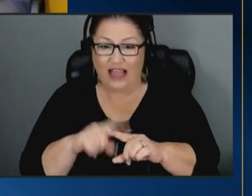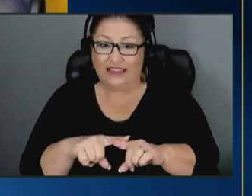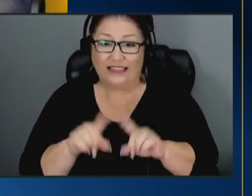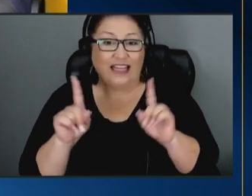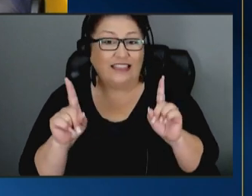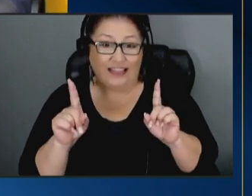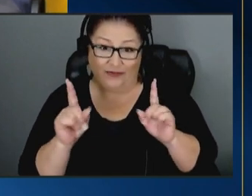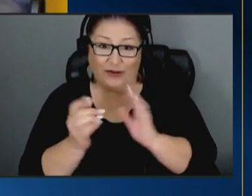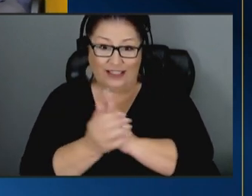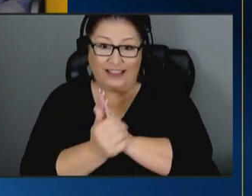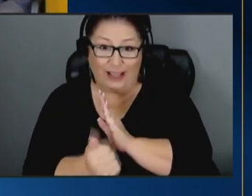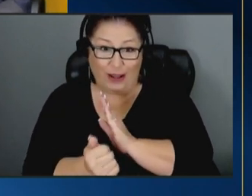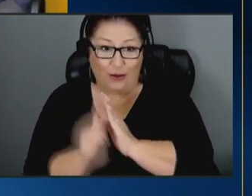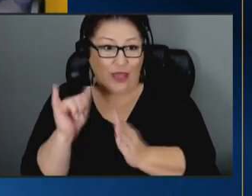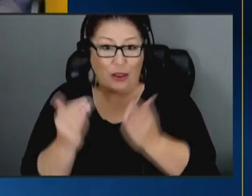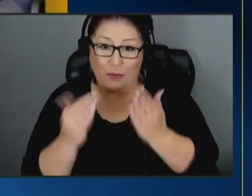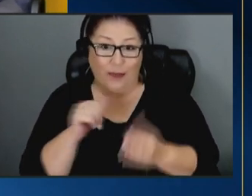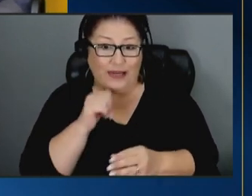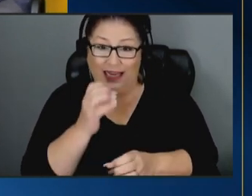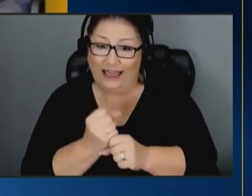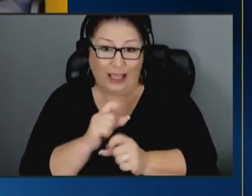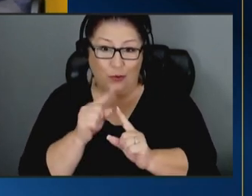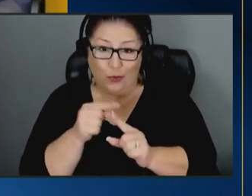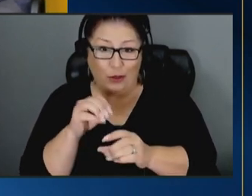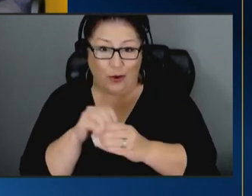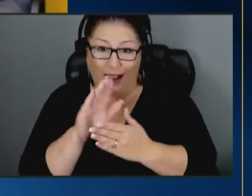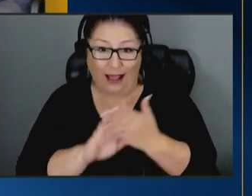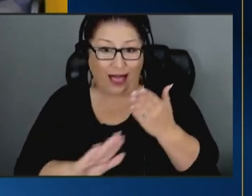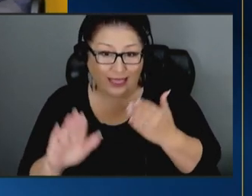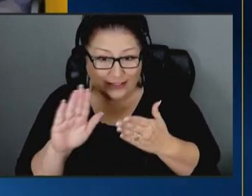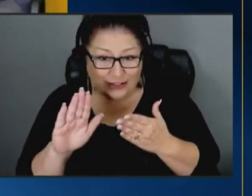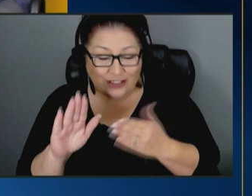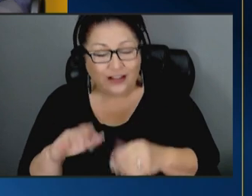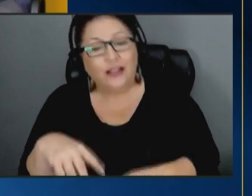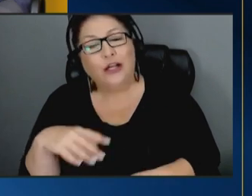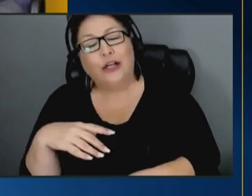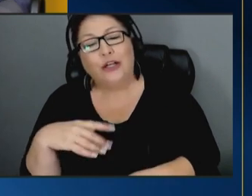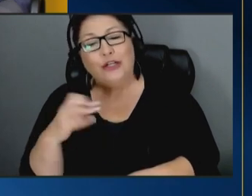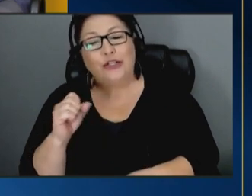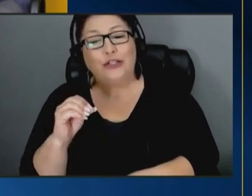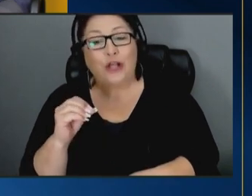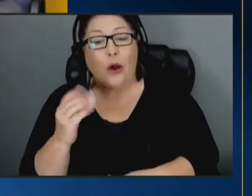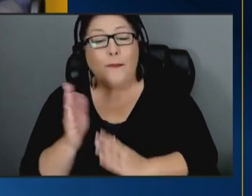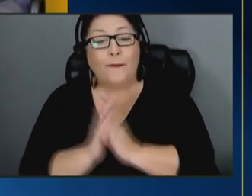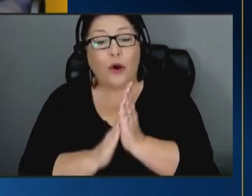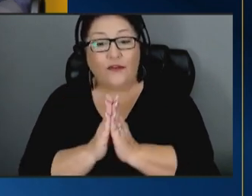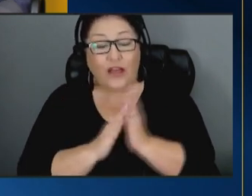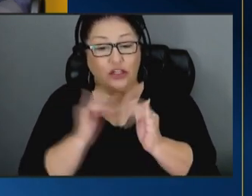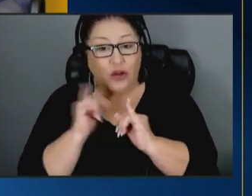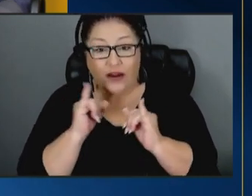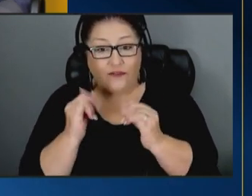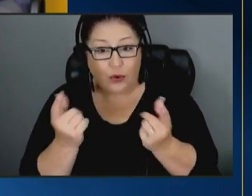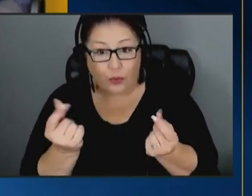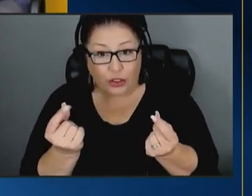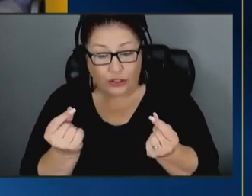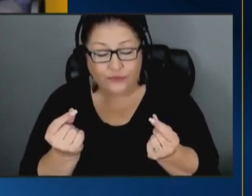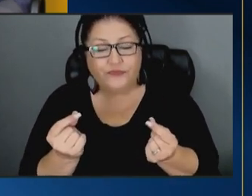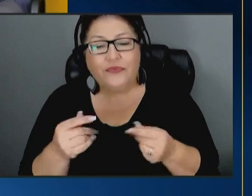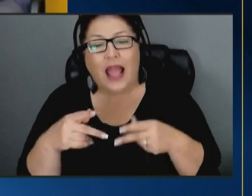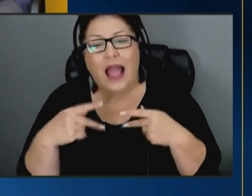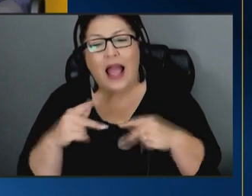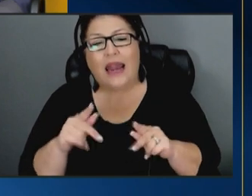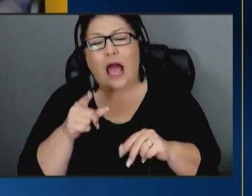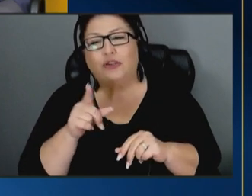of skills that you probably didn't get when you were in college and so what motivational interviewing does it allows you to